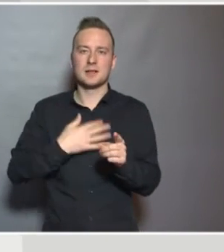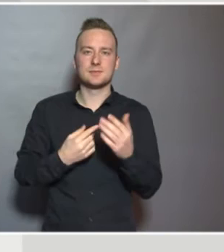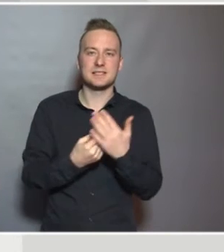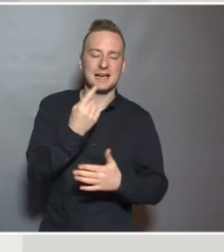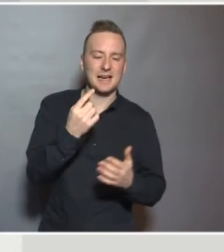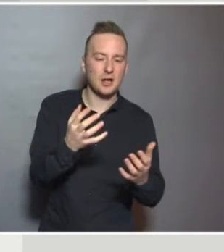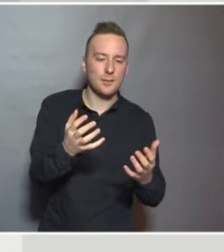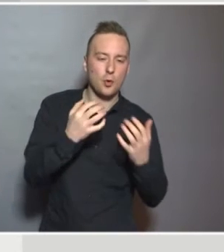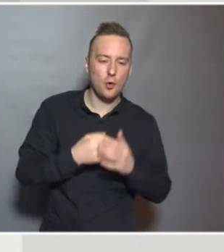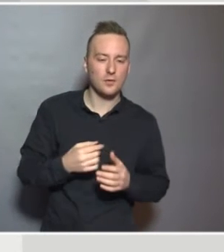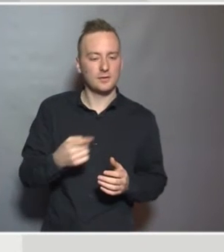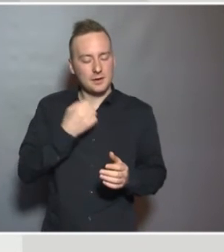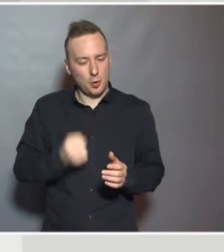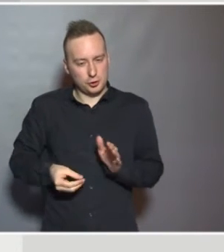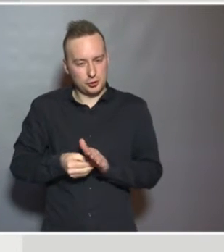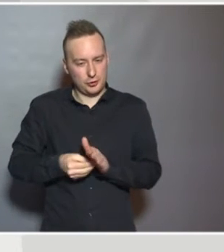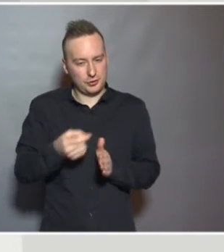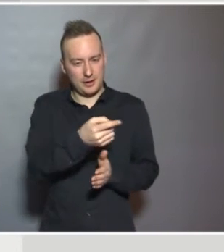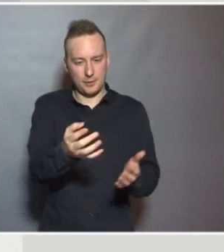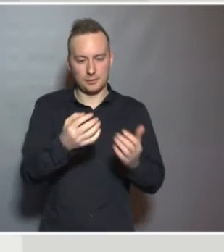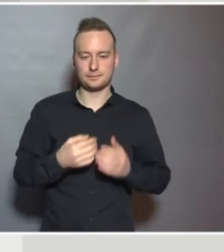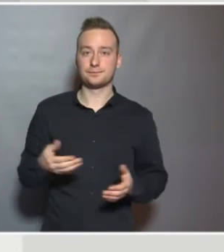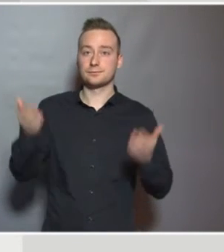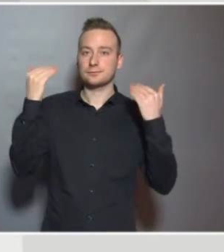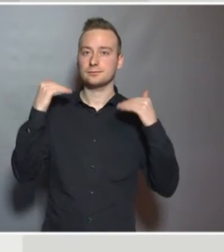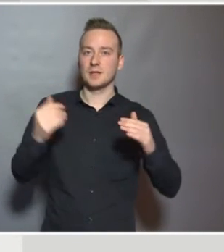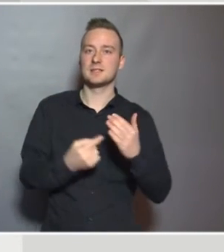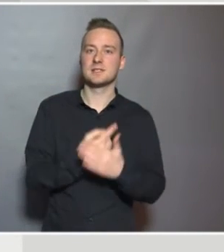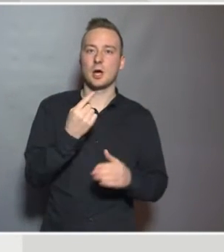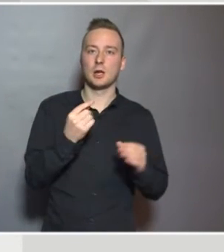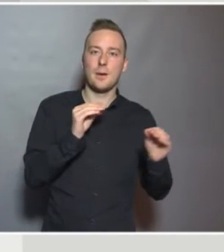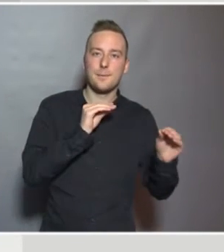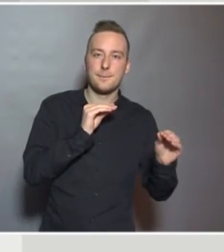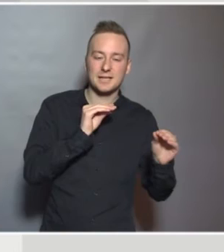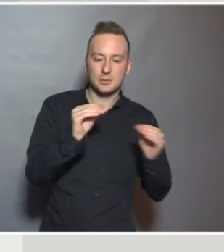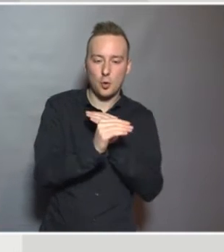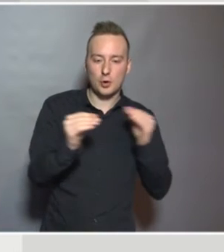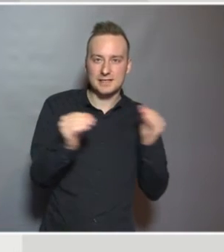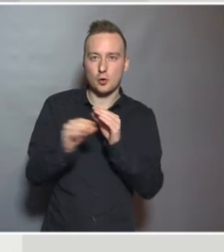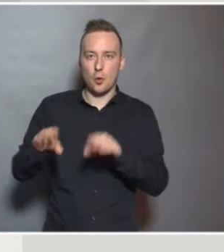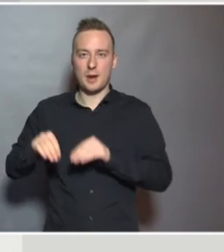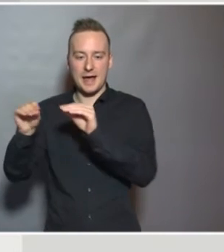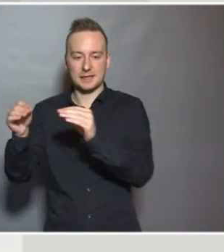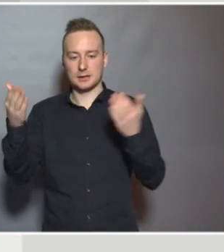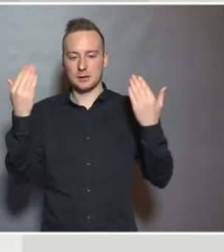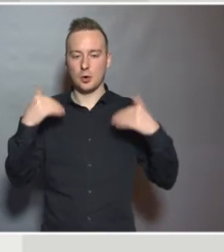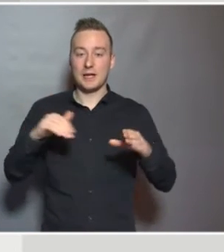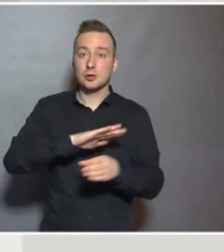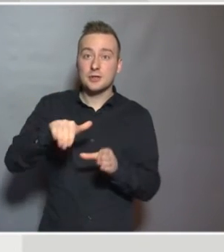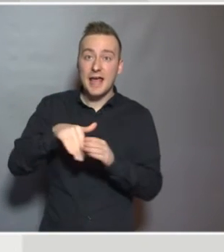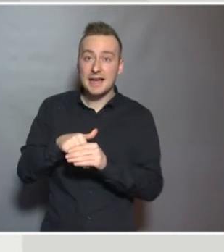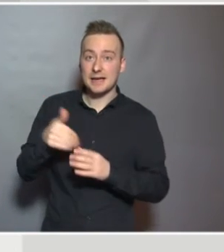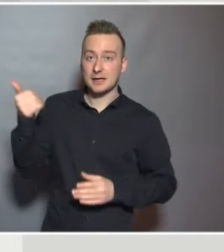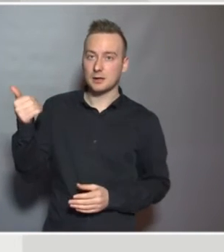how do we support those needs. Special needs education and inclusion started to take us towards